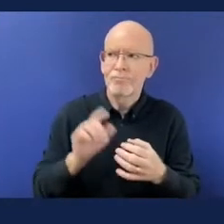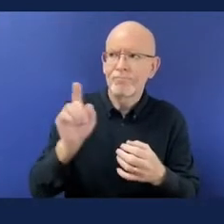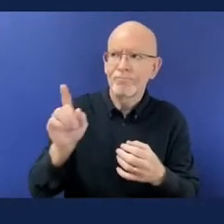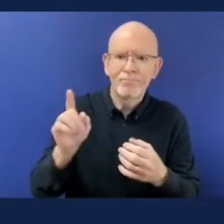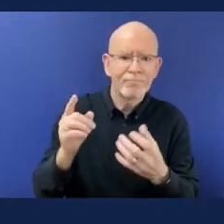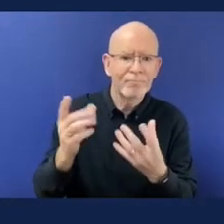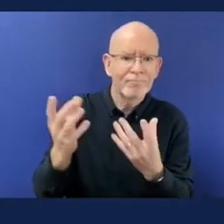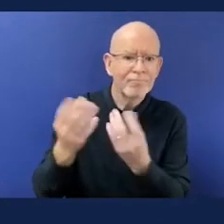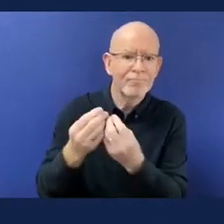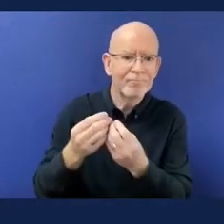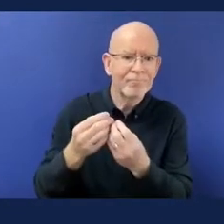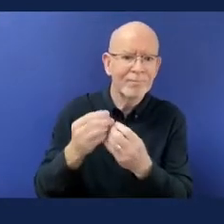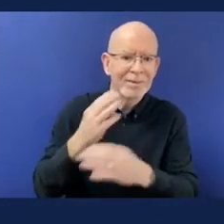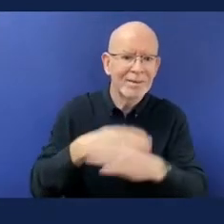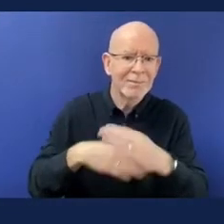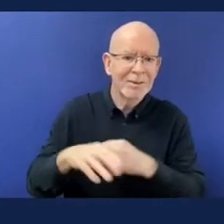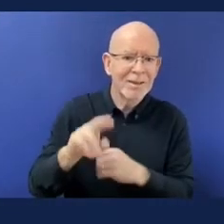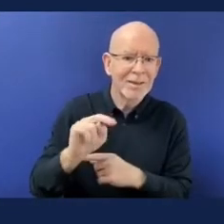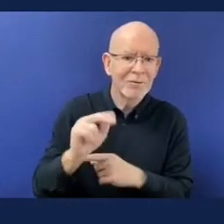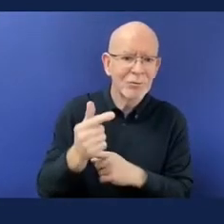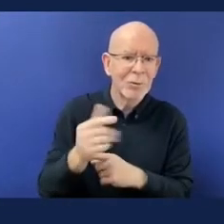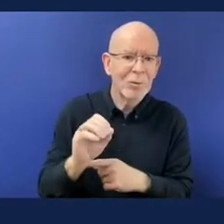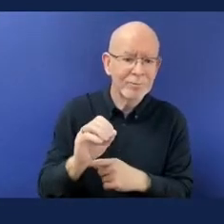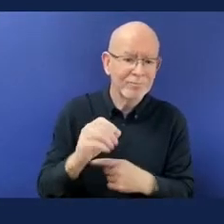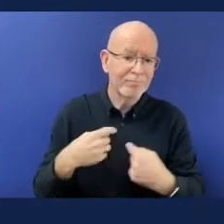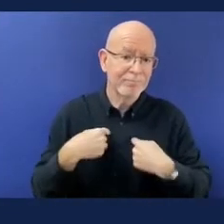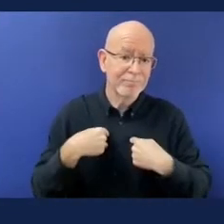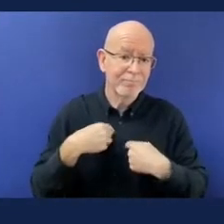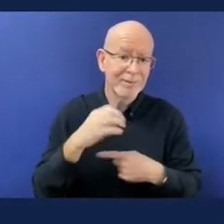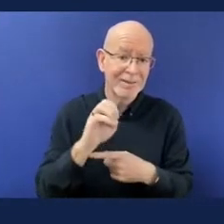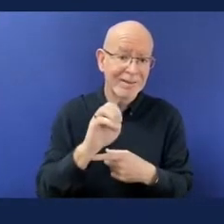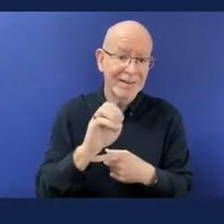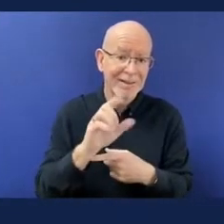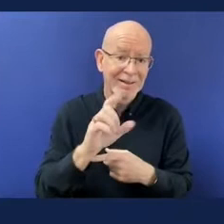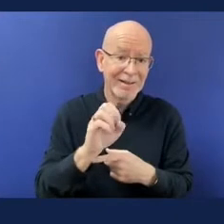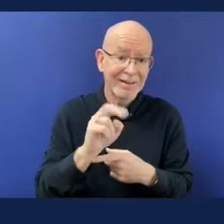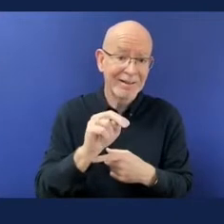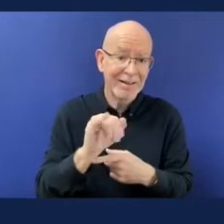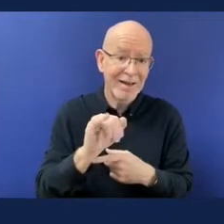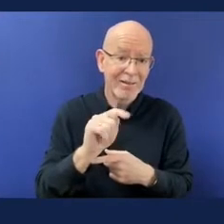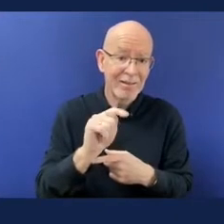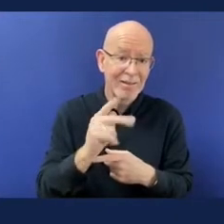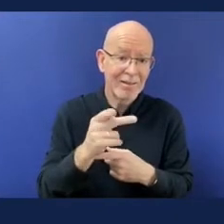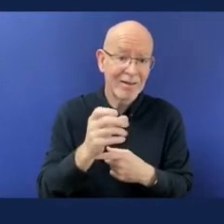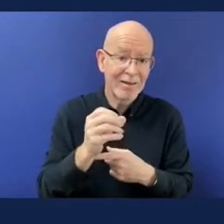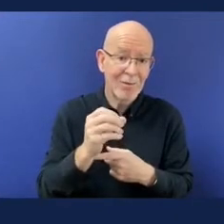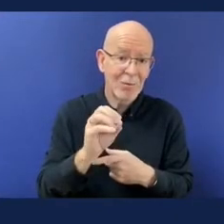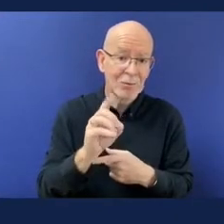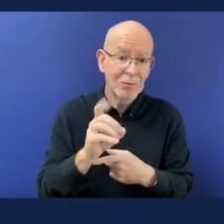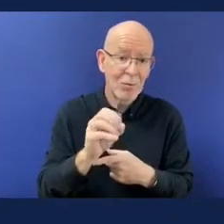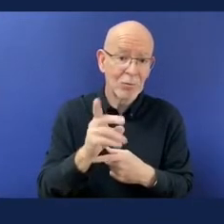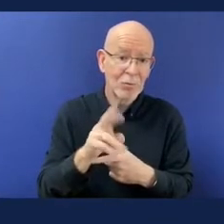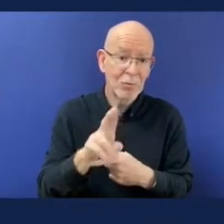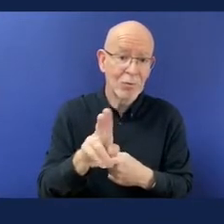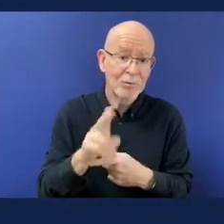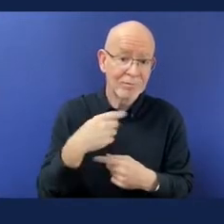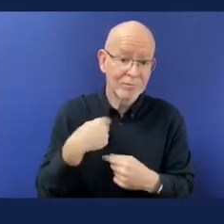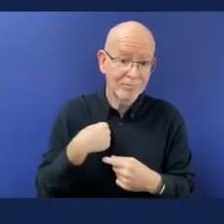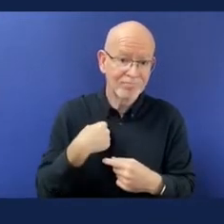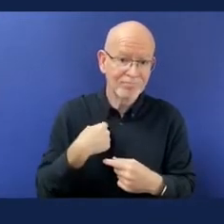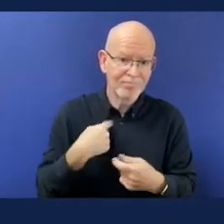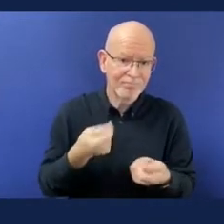impairment, black hair, brown glasses and blue shirt and black sweater.